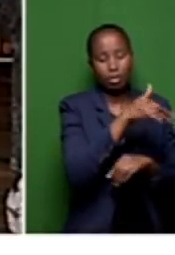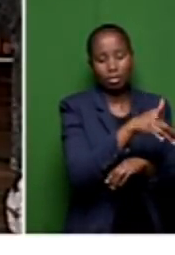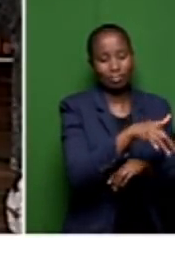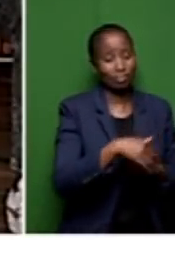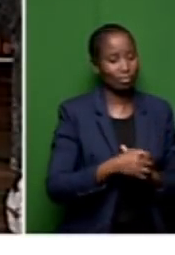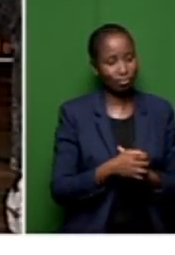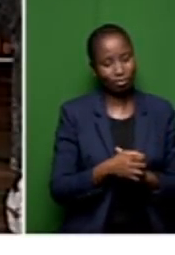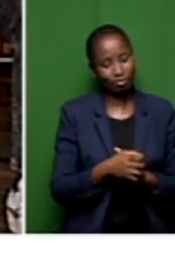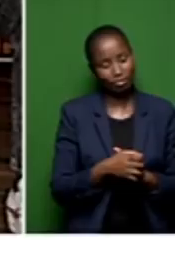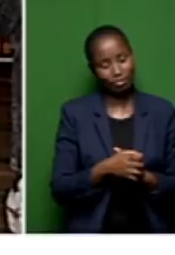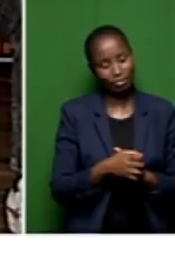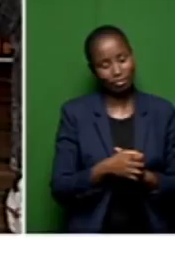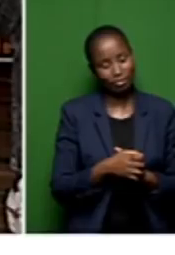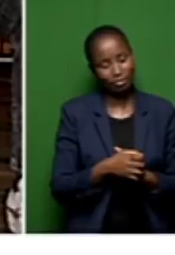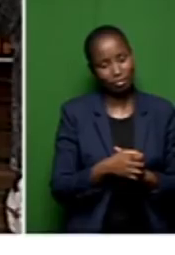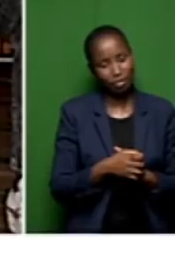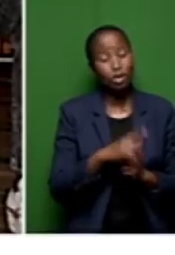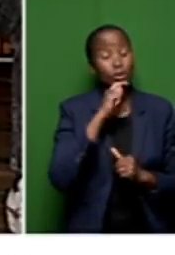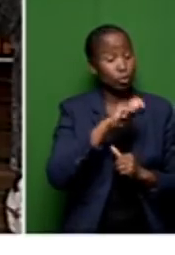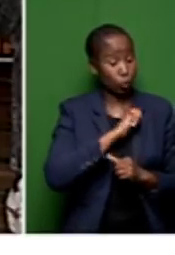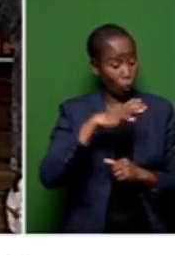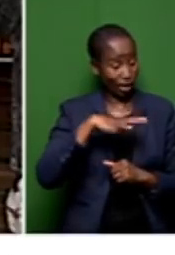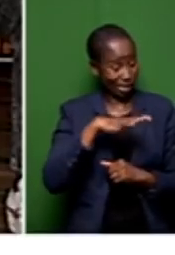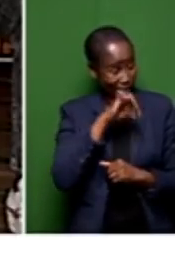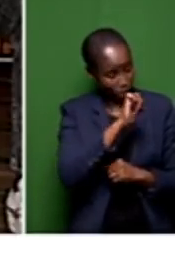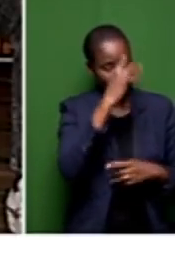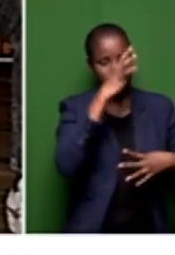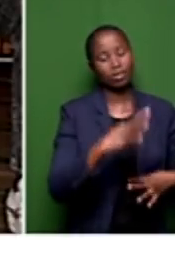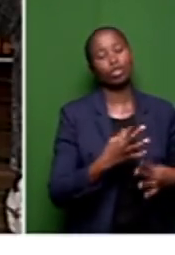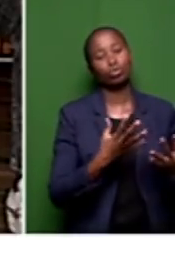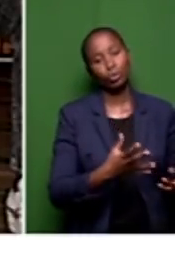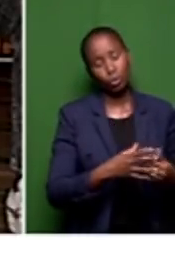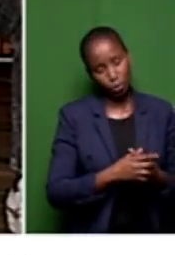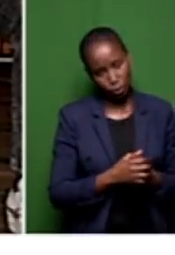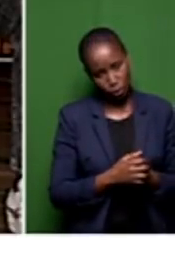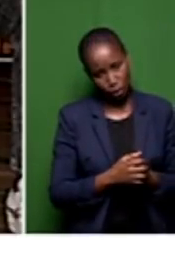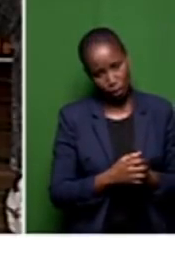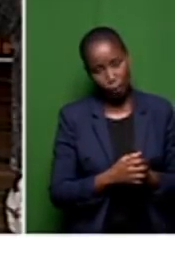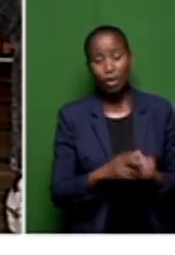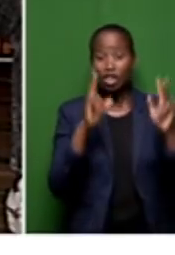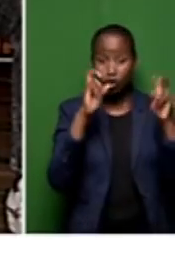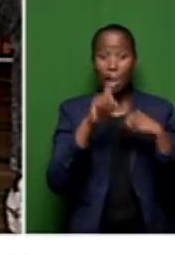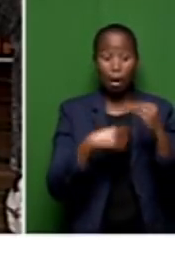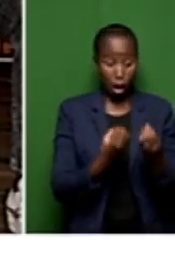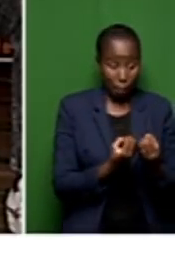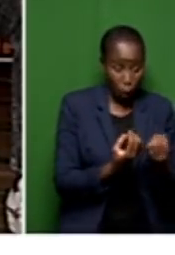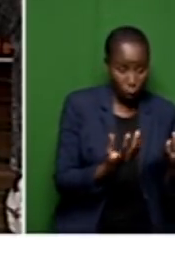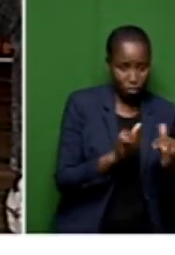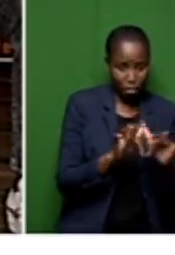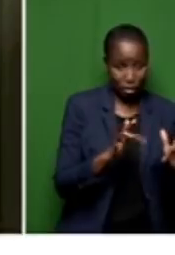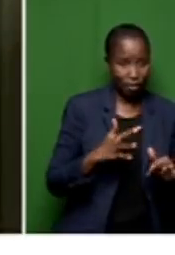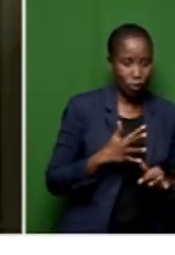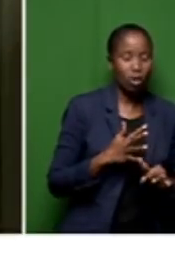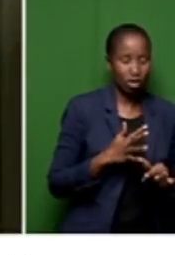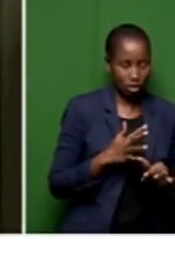the decision of the council. It's a matter of majority, because in the council,